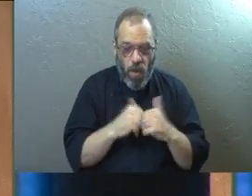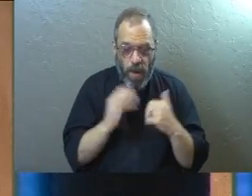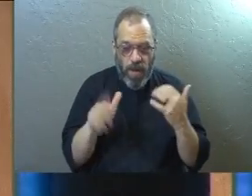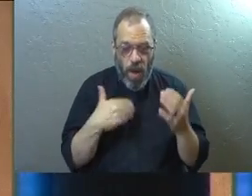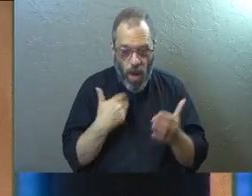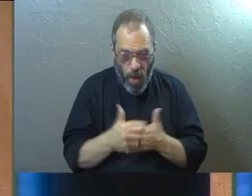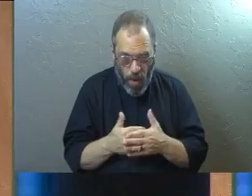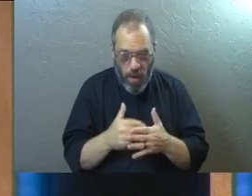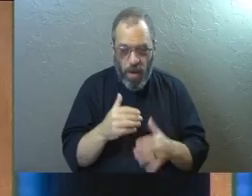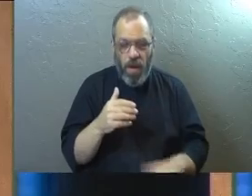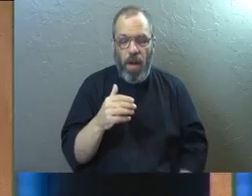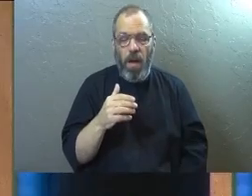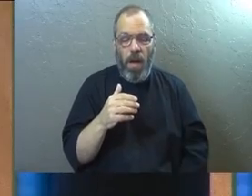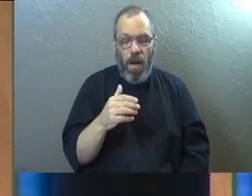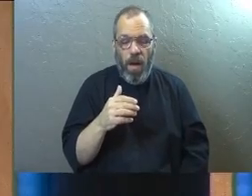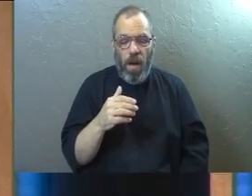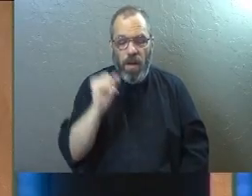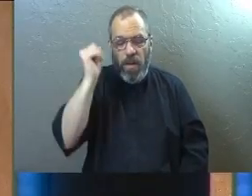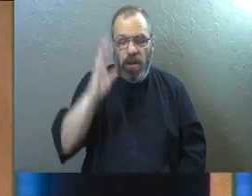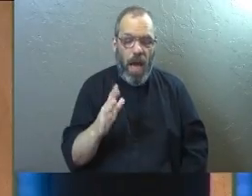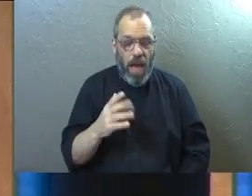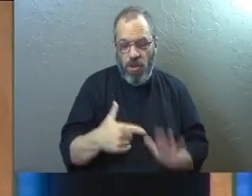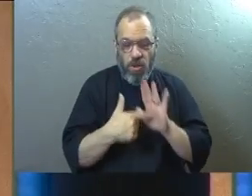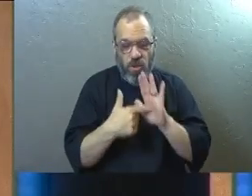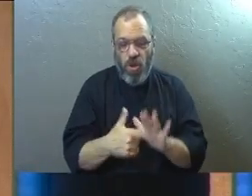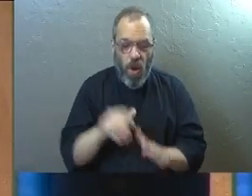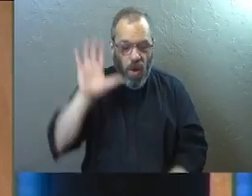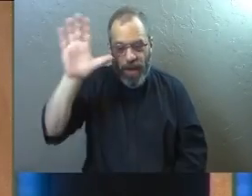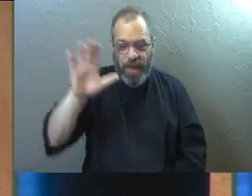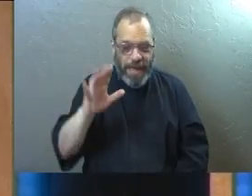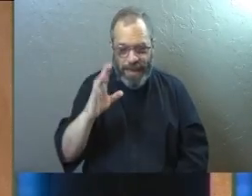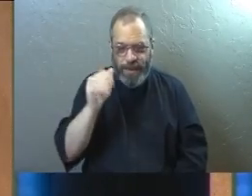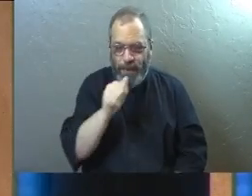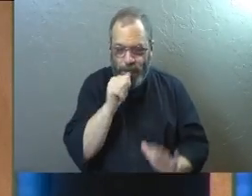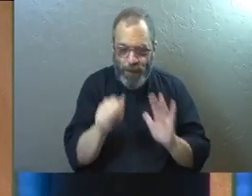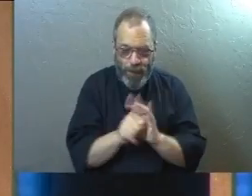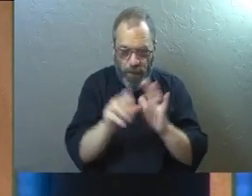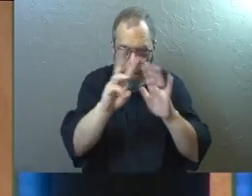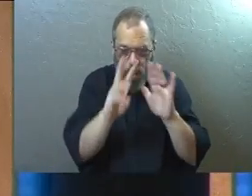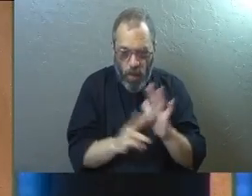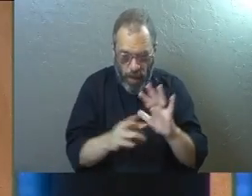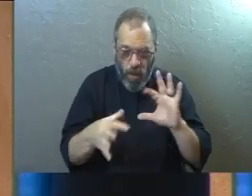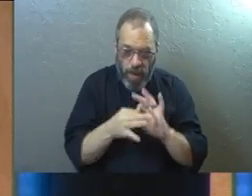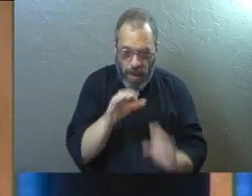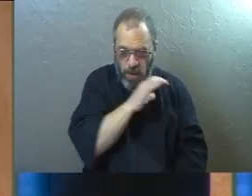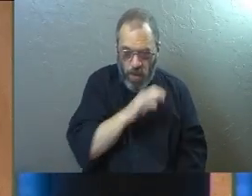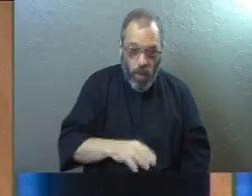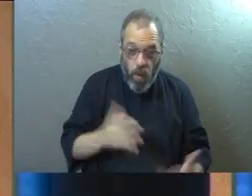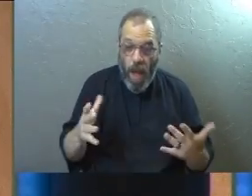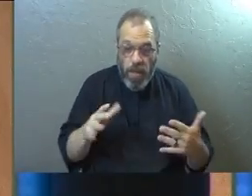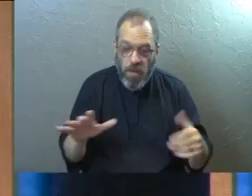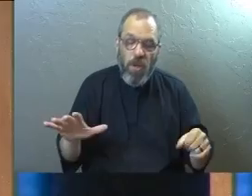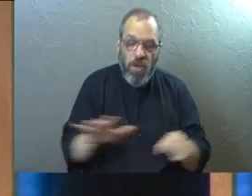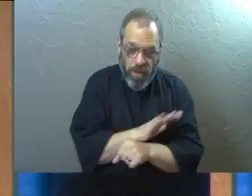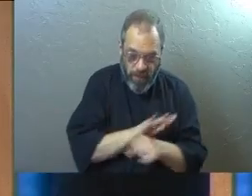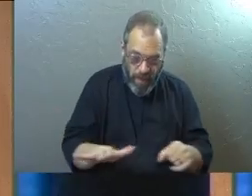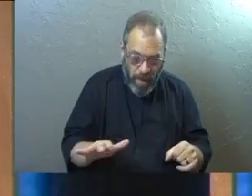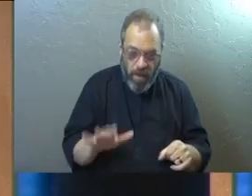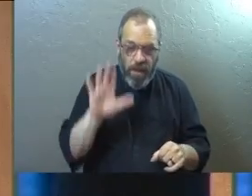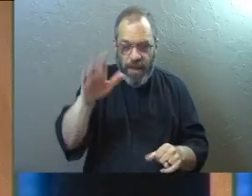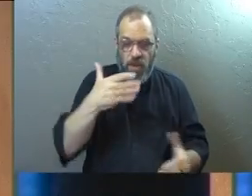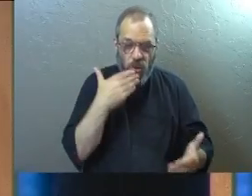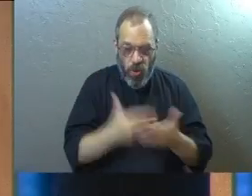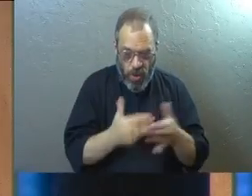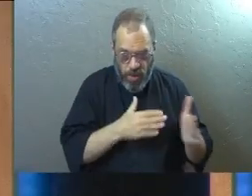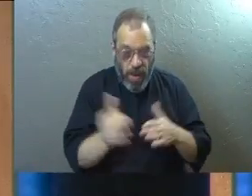all wisdom and understanding. God has now revealed to us his mysterious will regarding Christ, which is to fulfill his own